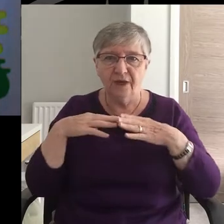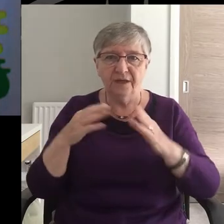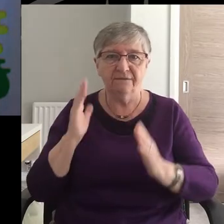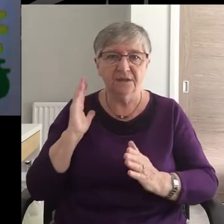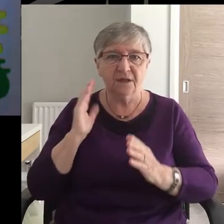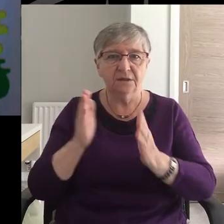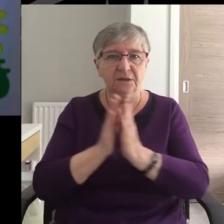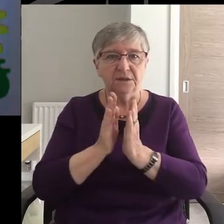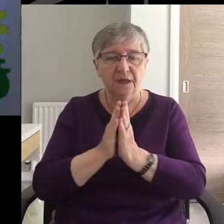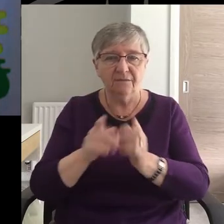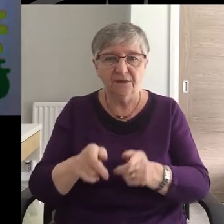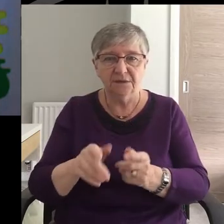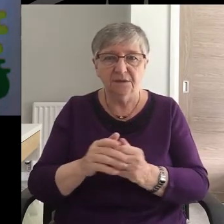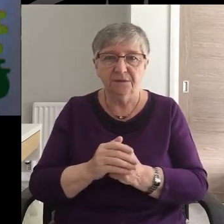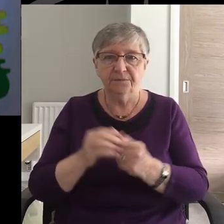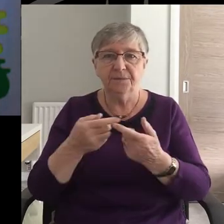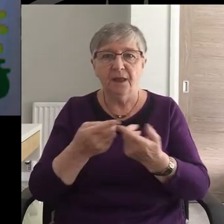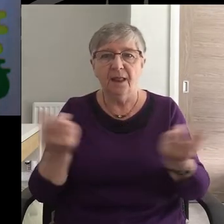Let us pray.